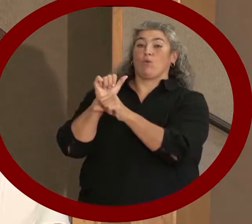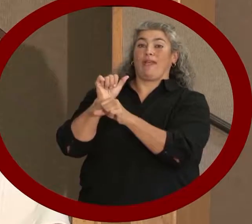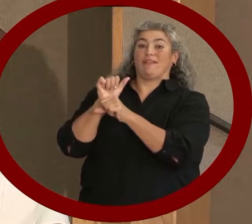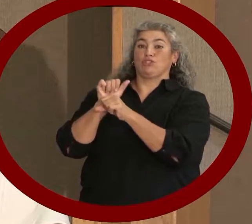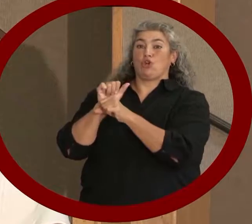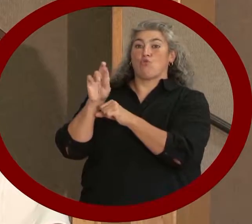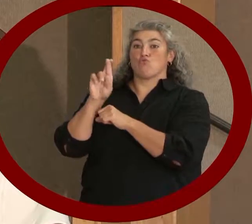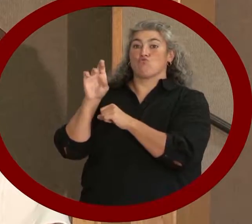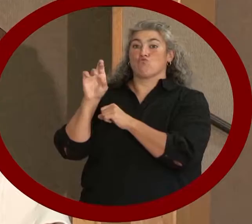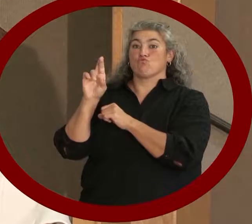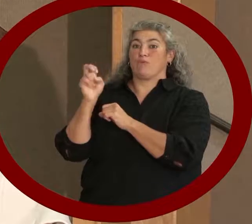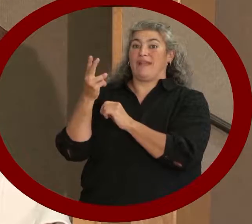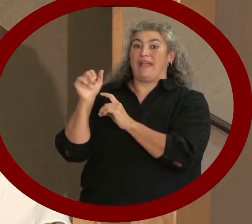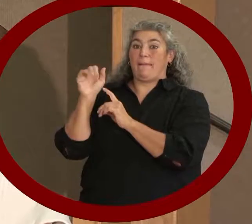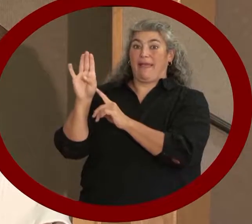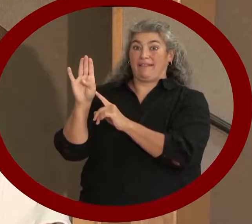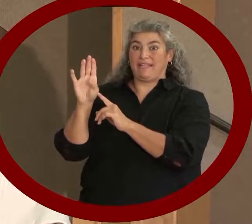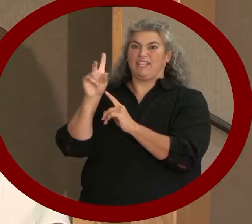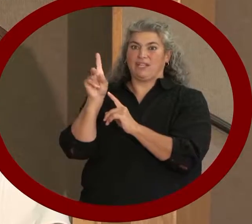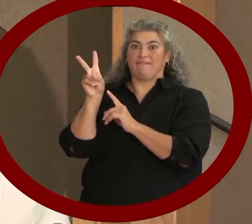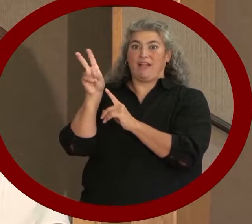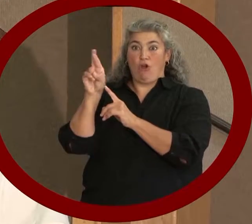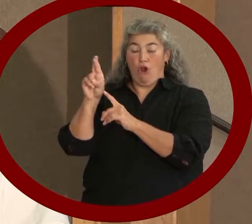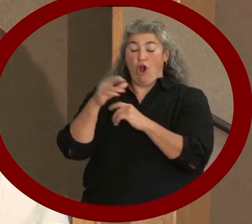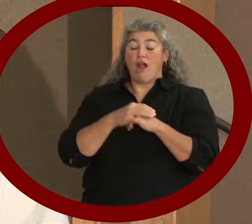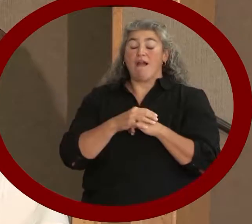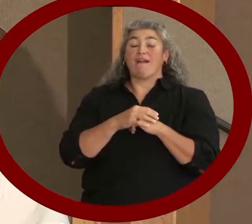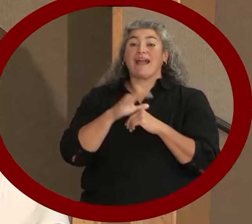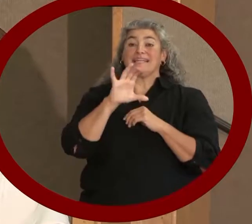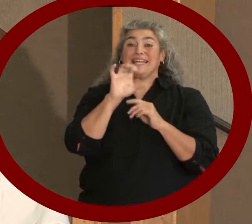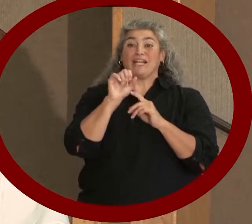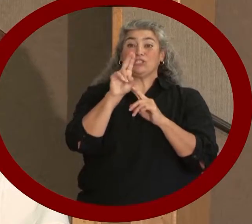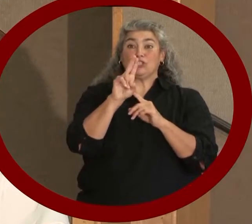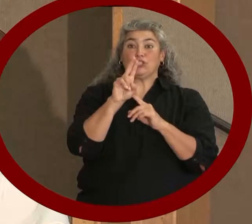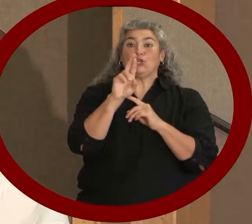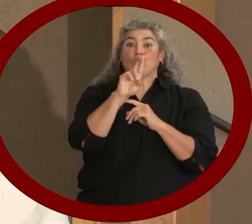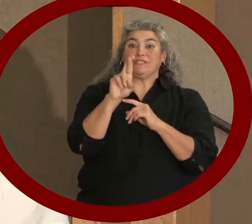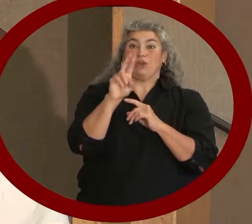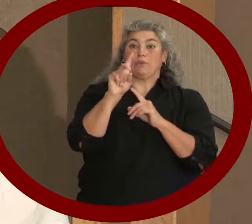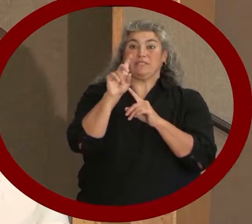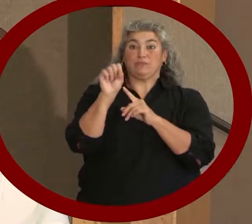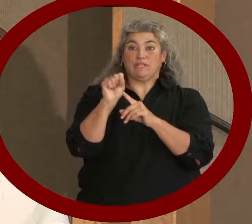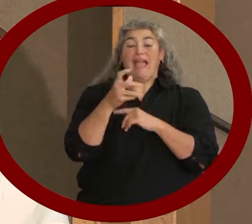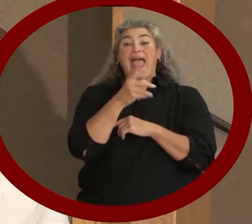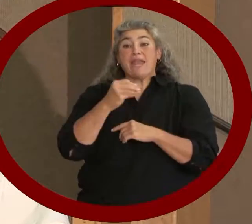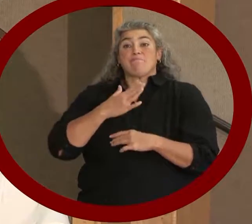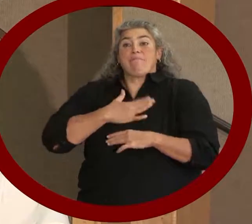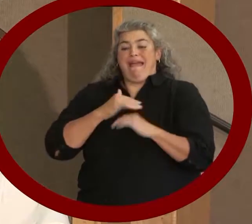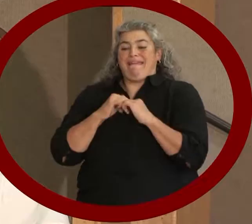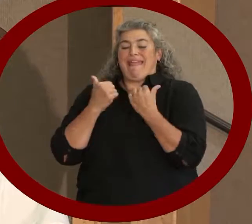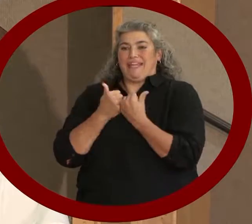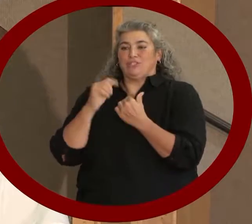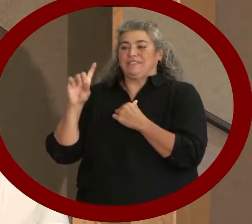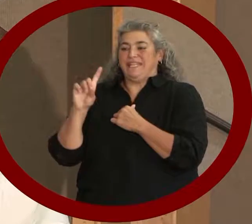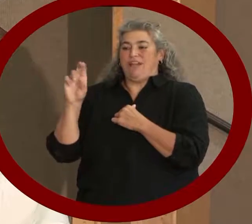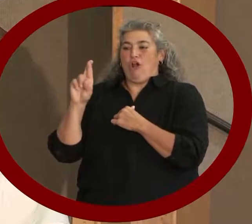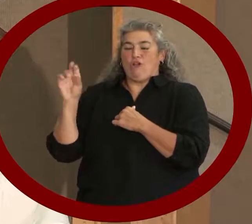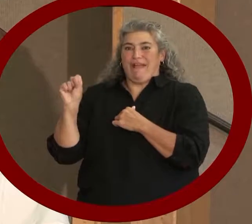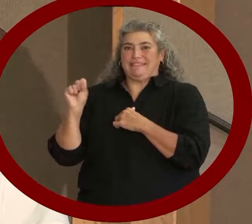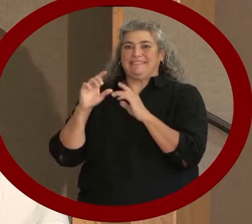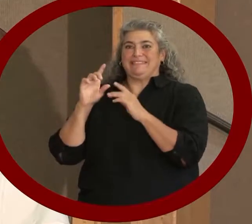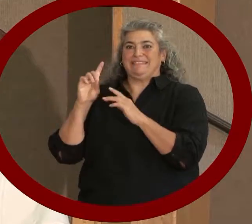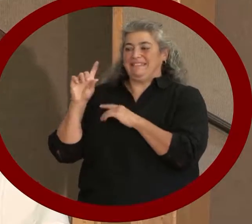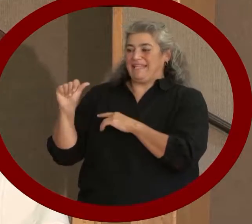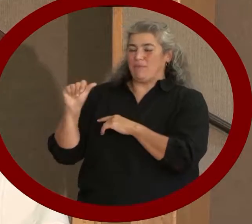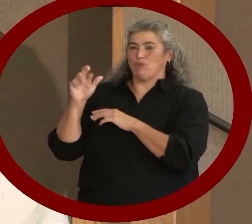the Office of Resources for Disabled Students, and my own agency, Disabled Resource Services. The full